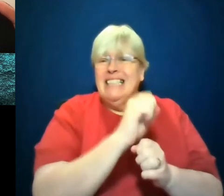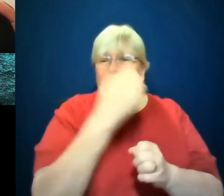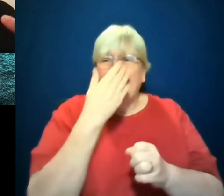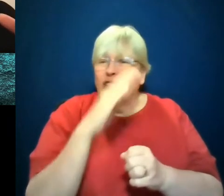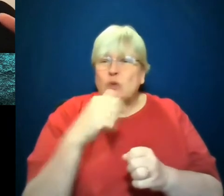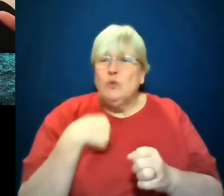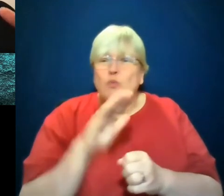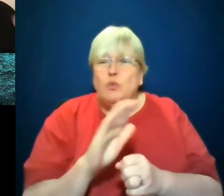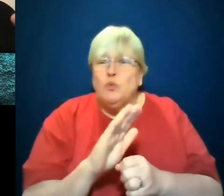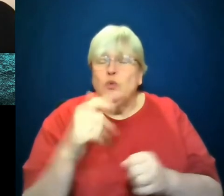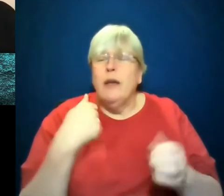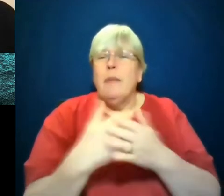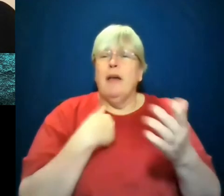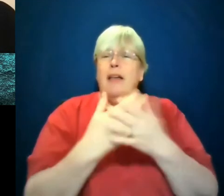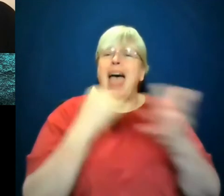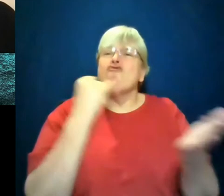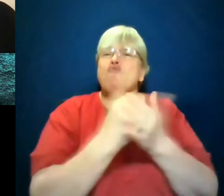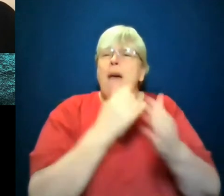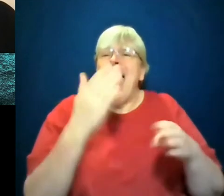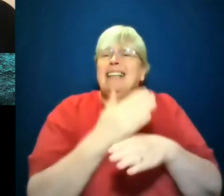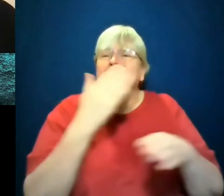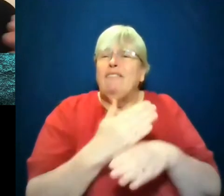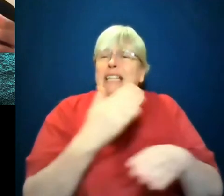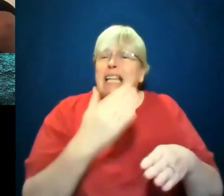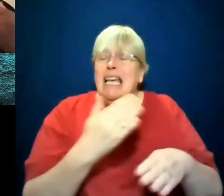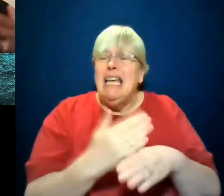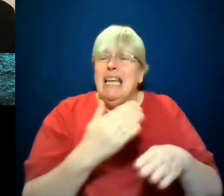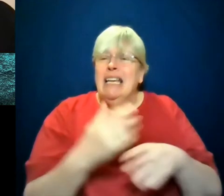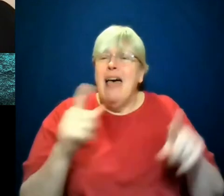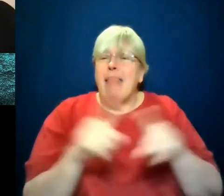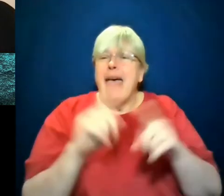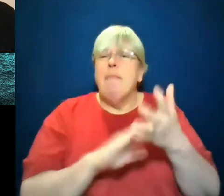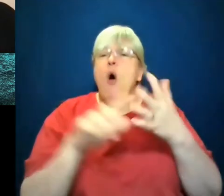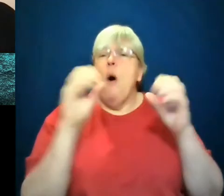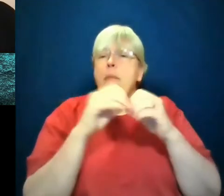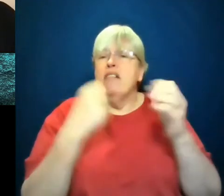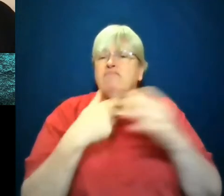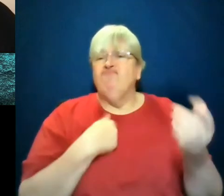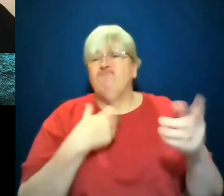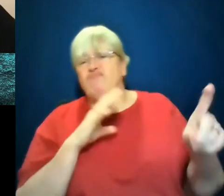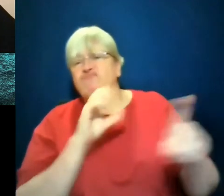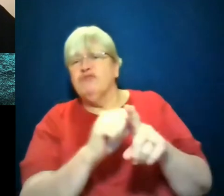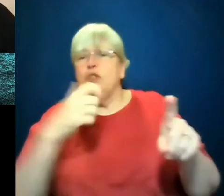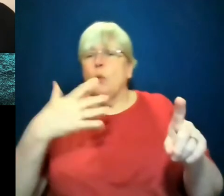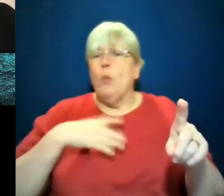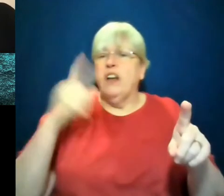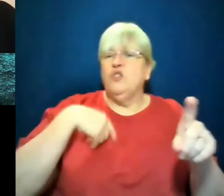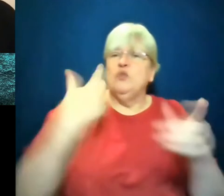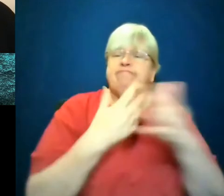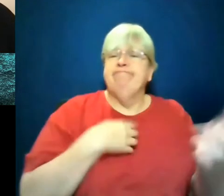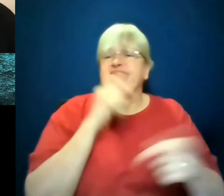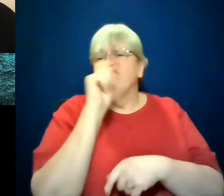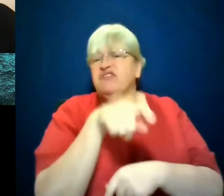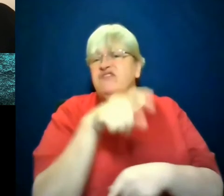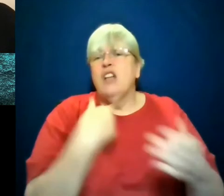not necessarily killing or terrorizing the people of color. So when I was writing Blooper, Blooper, I remember having times like, thinking,